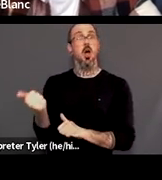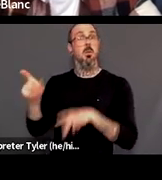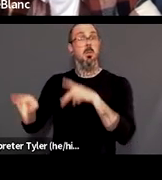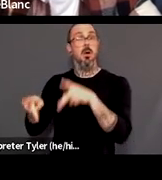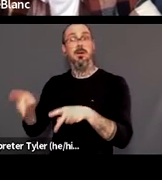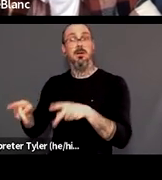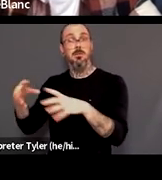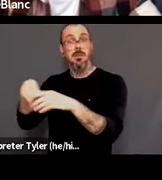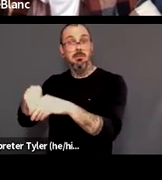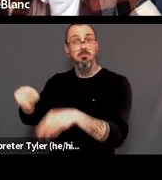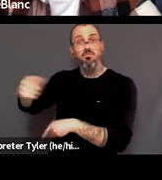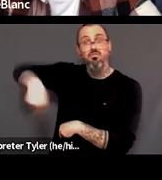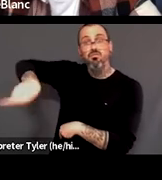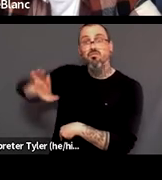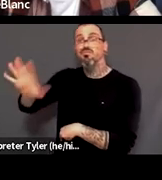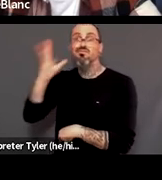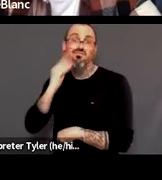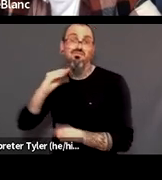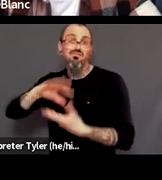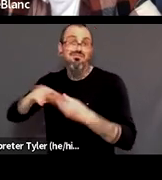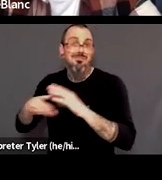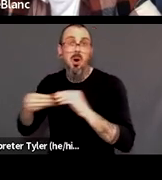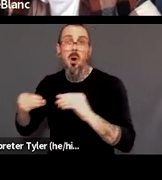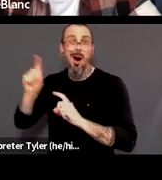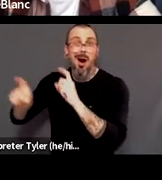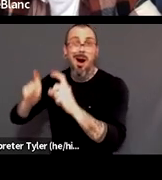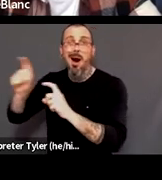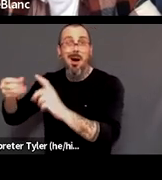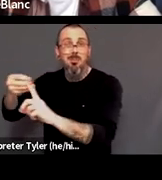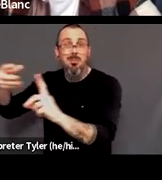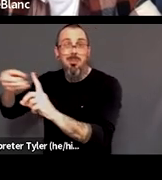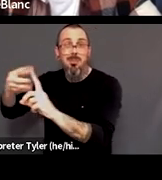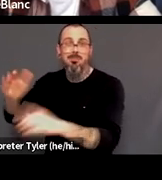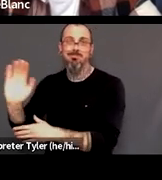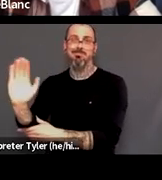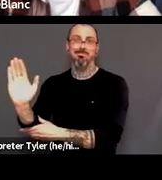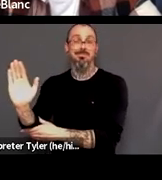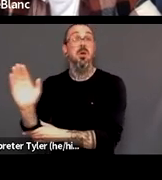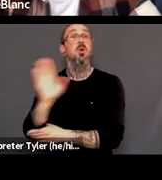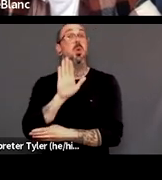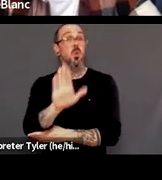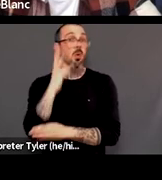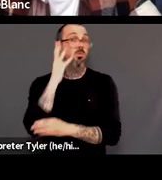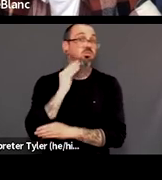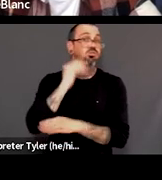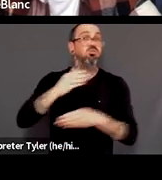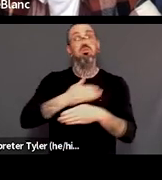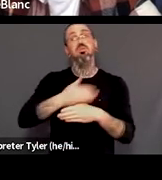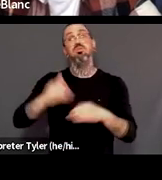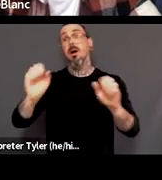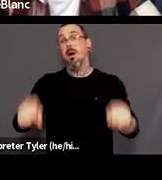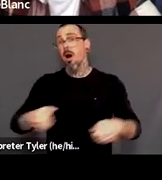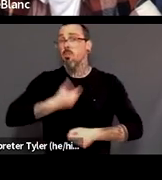information stories or experiences you are welcome to share your own experiences but please be mindful that we do not have any